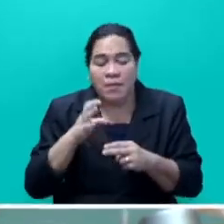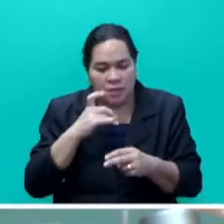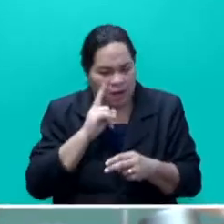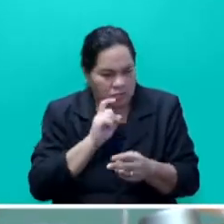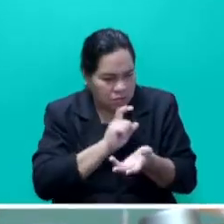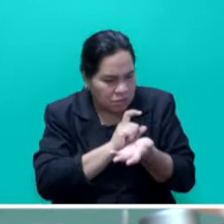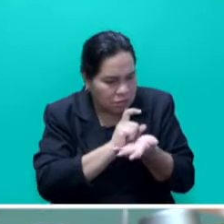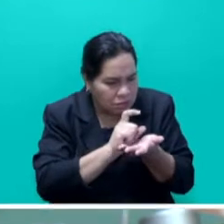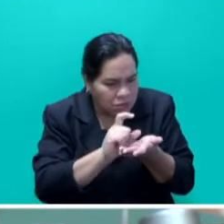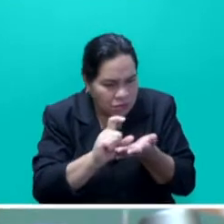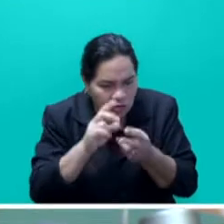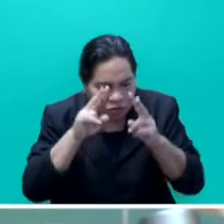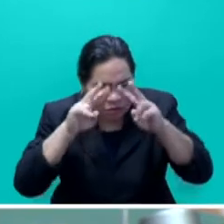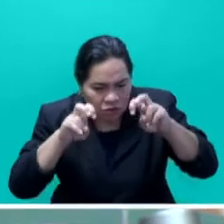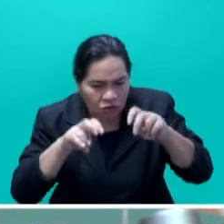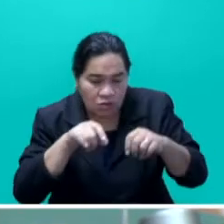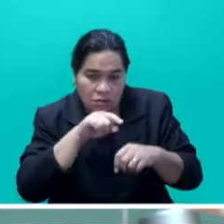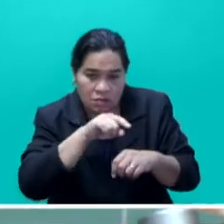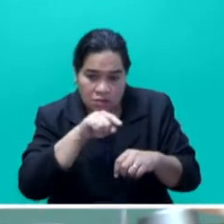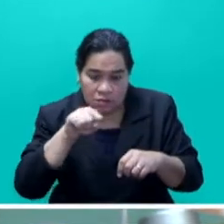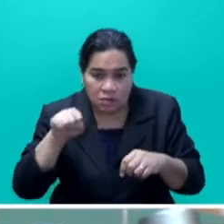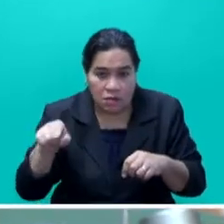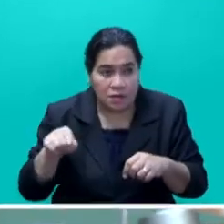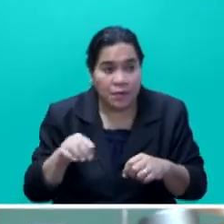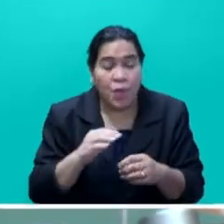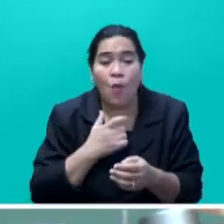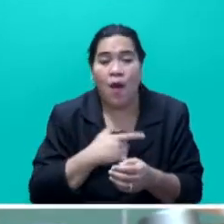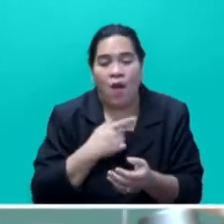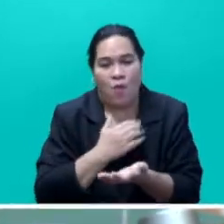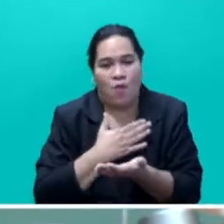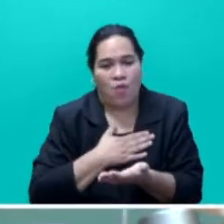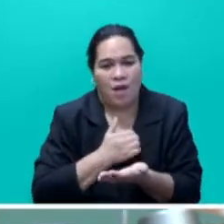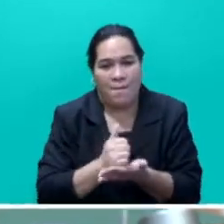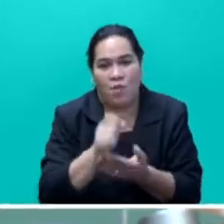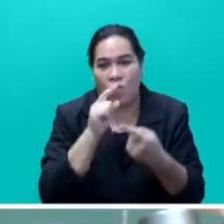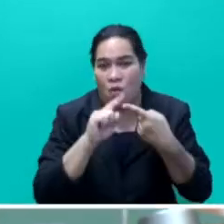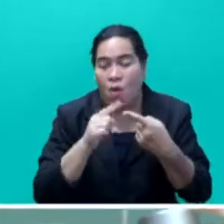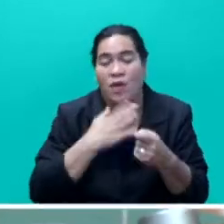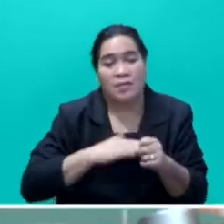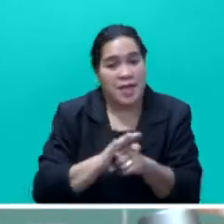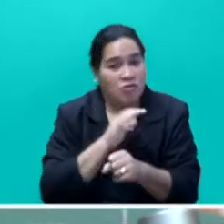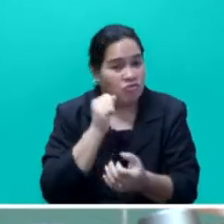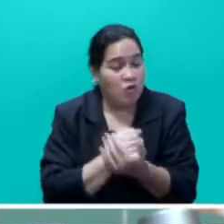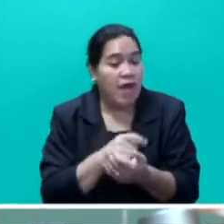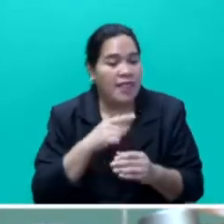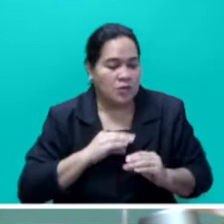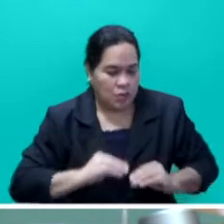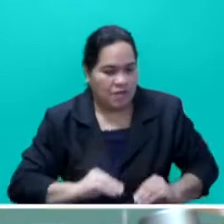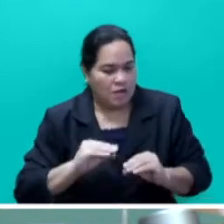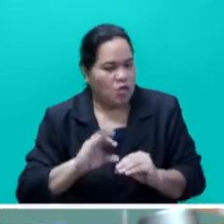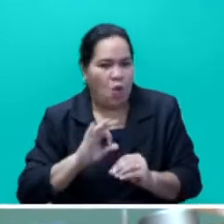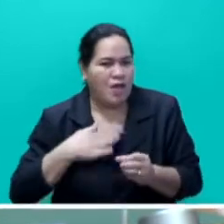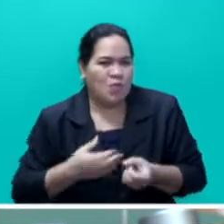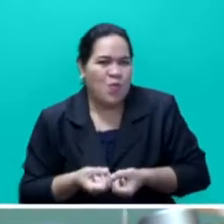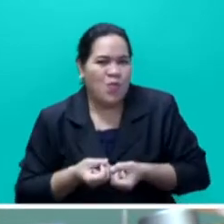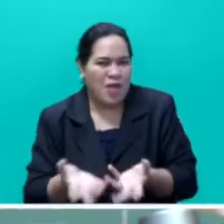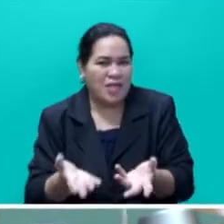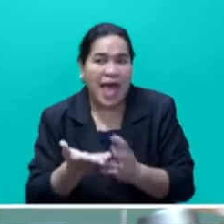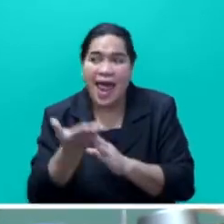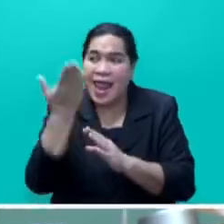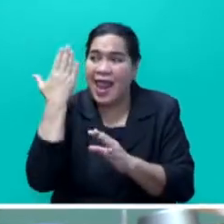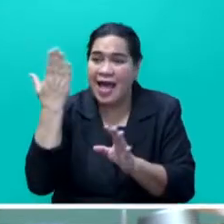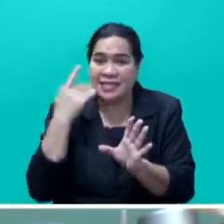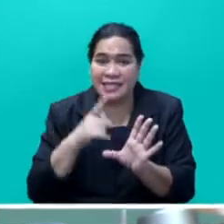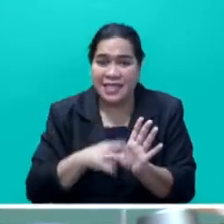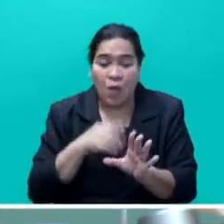suitability of study, and we want to ensure that, Mr Speaker Sayer, this investment is not wasted. Last year, when